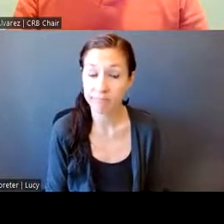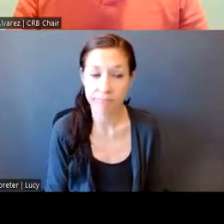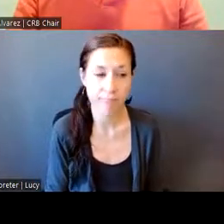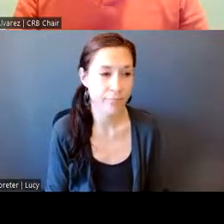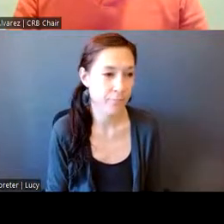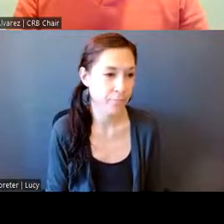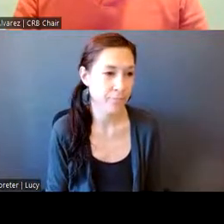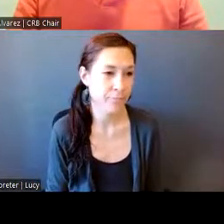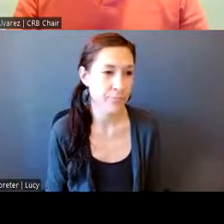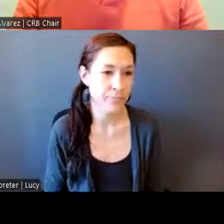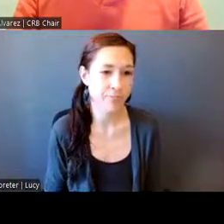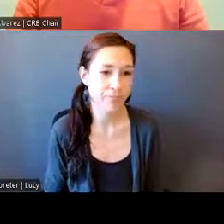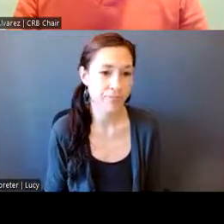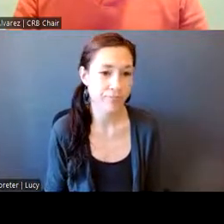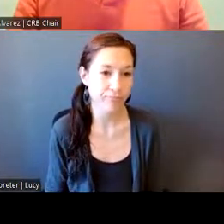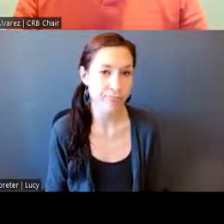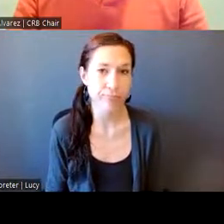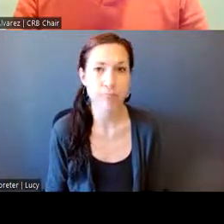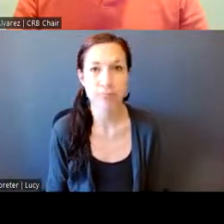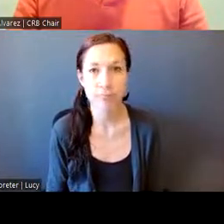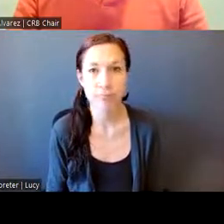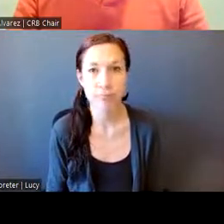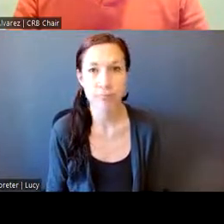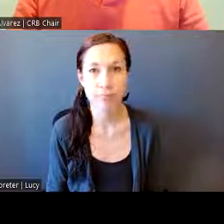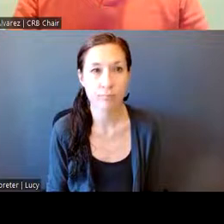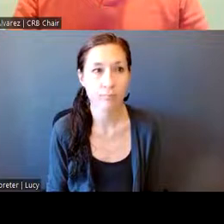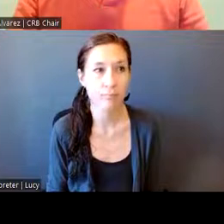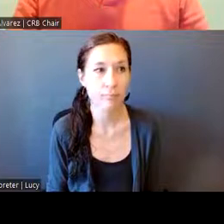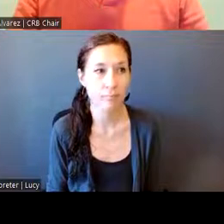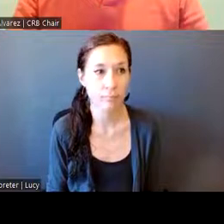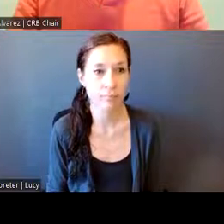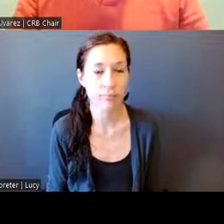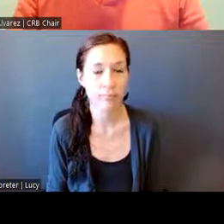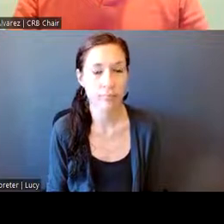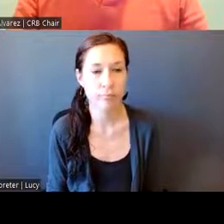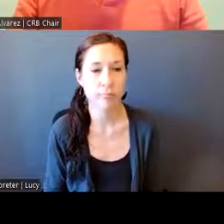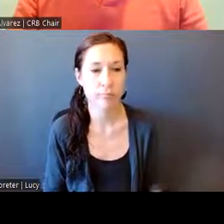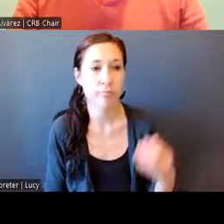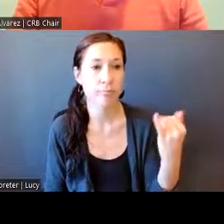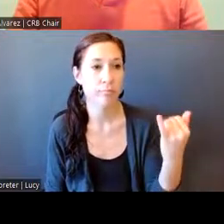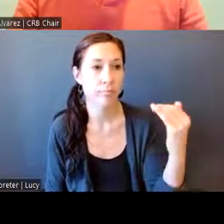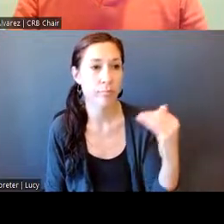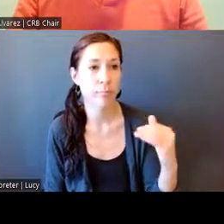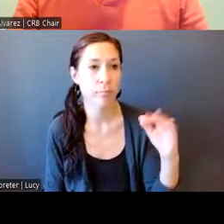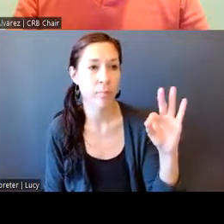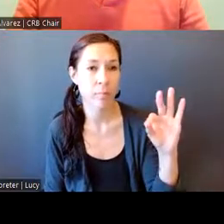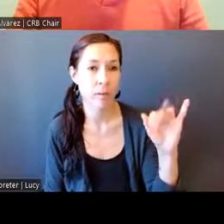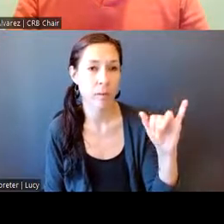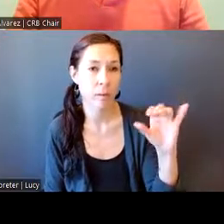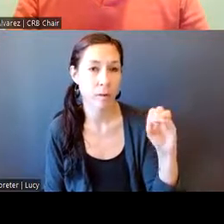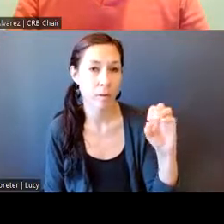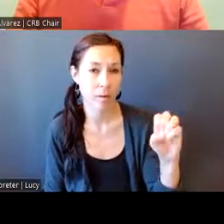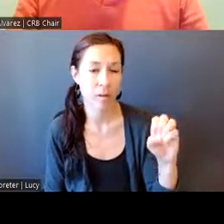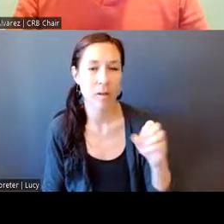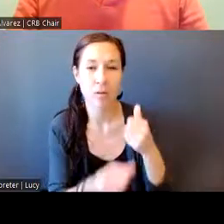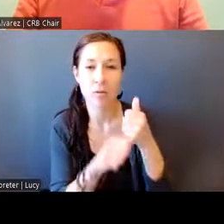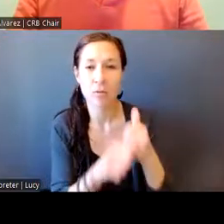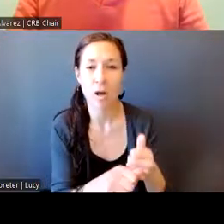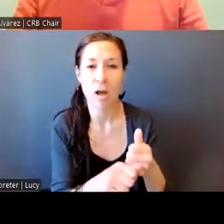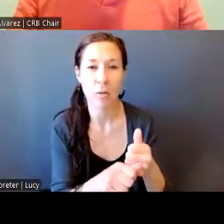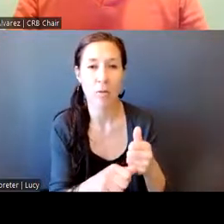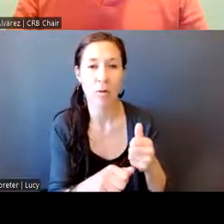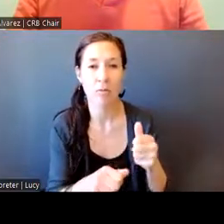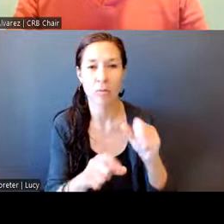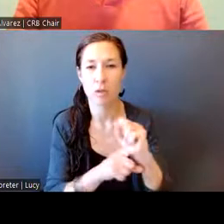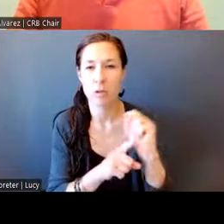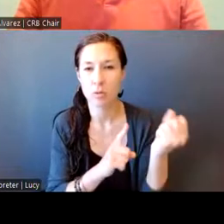So, yep, next slide. So, F-I-O-E, by circumstance, so this wasn't